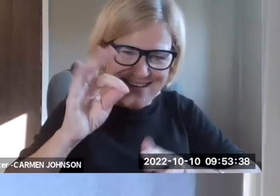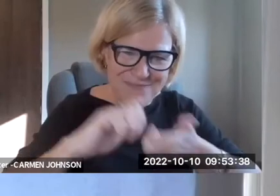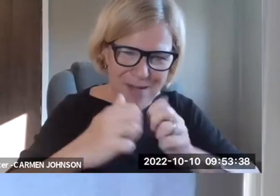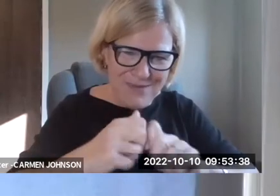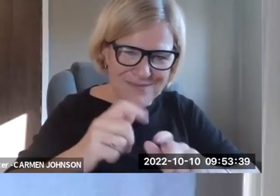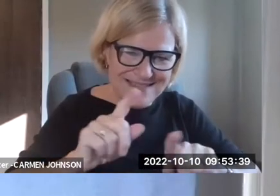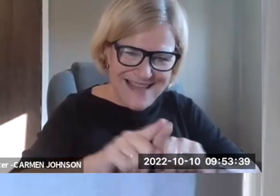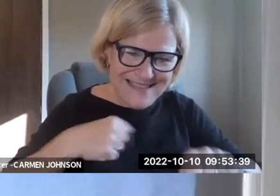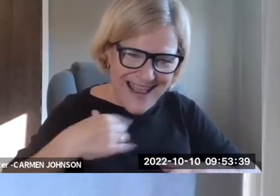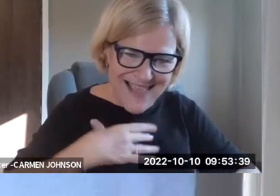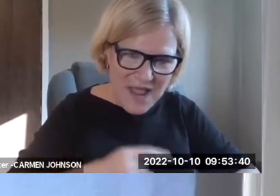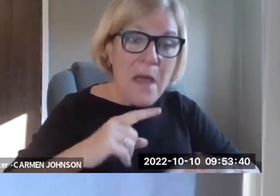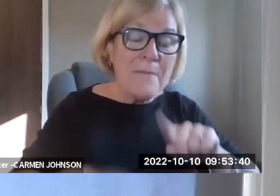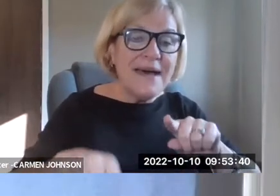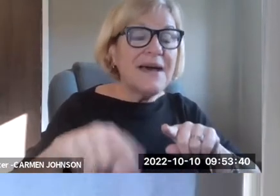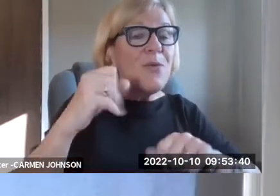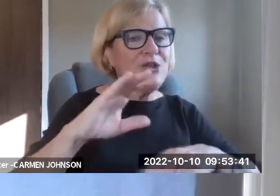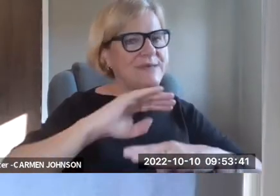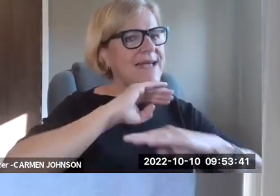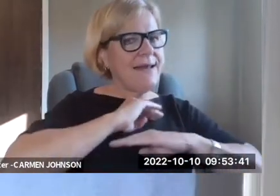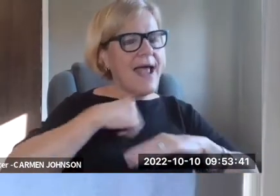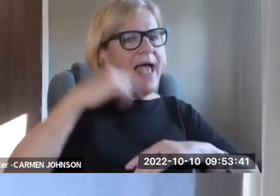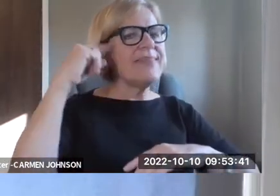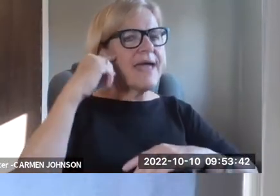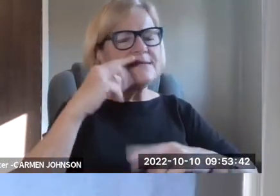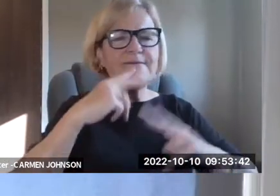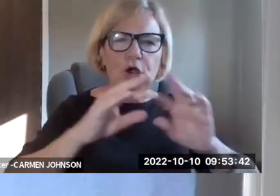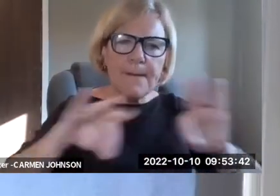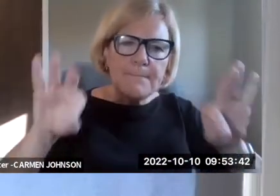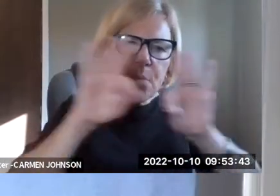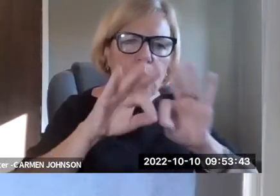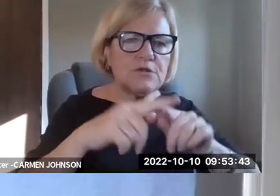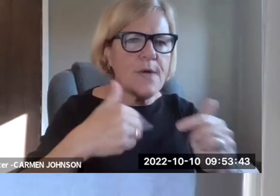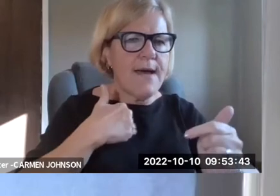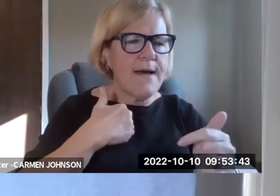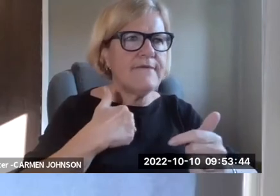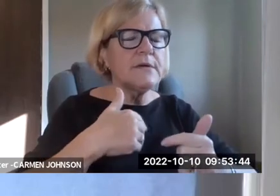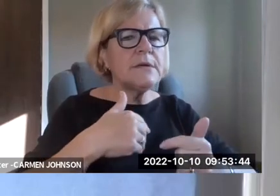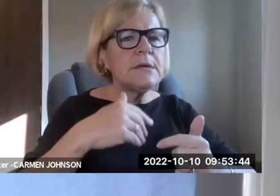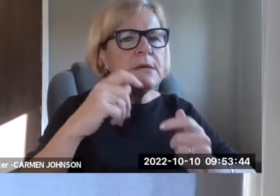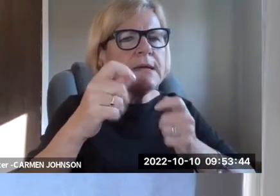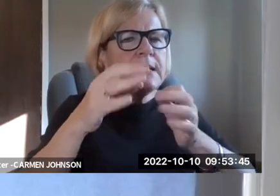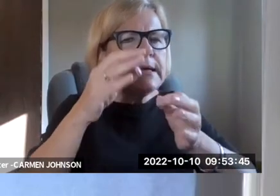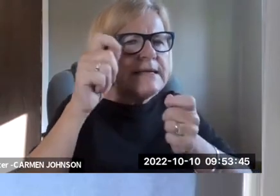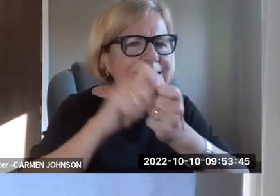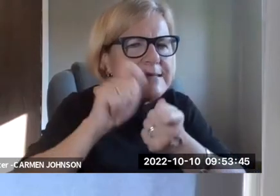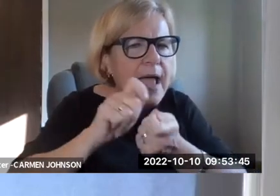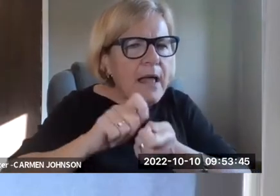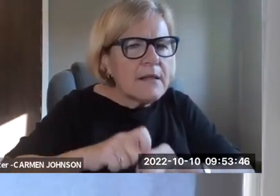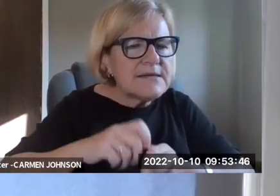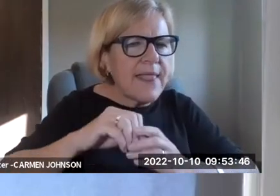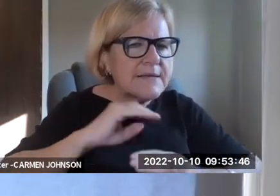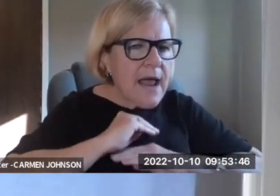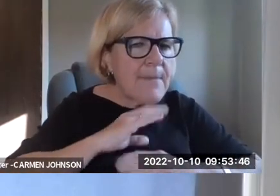quick to respond and fix problems, probably not as proactive in finding problems as I'd like. Um, but I think when you're